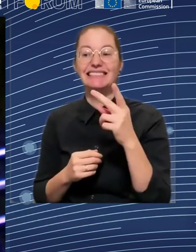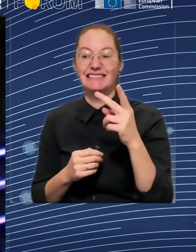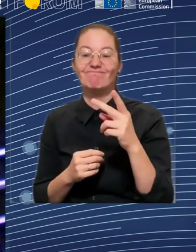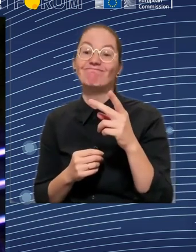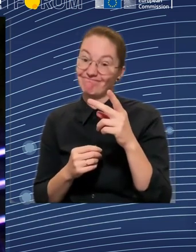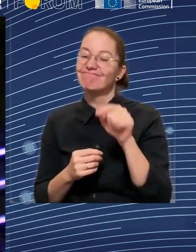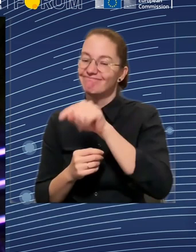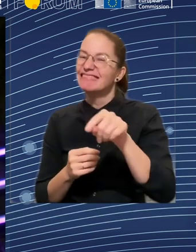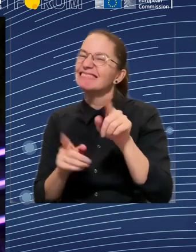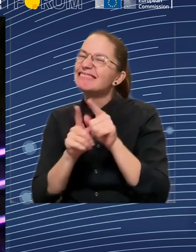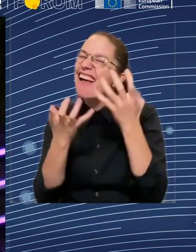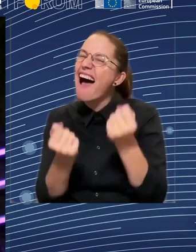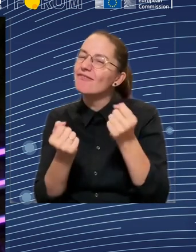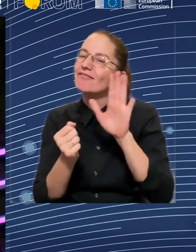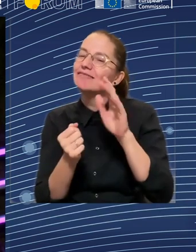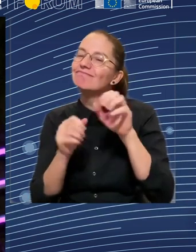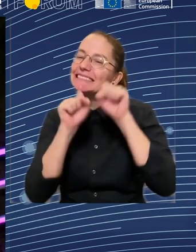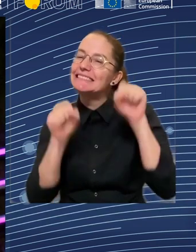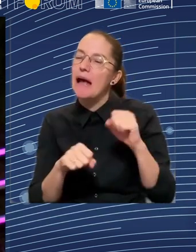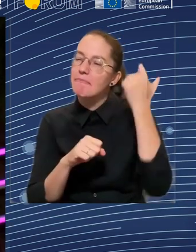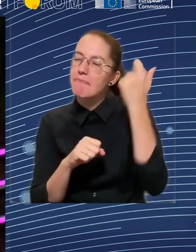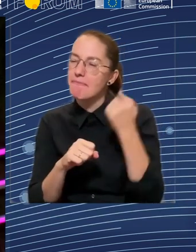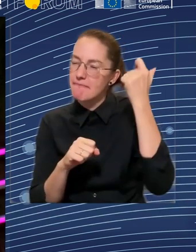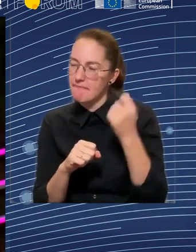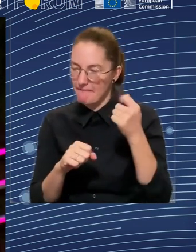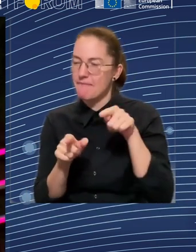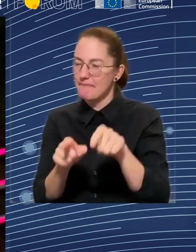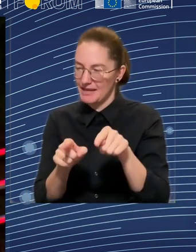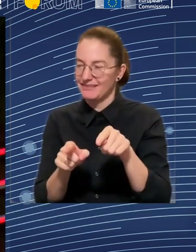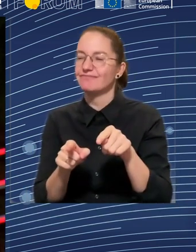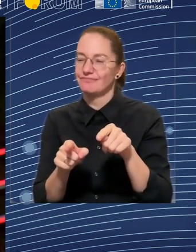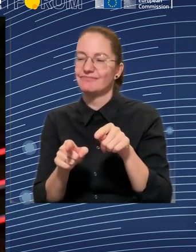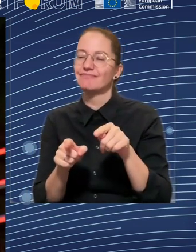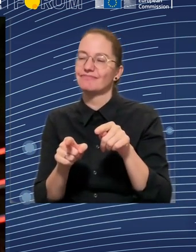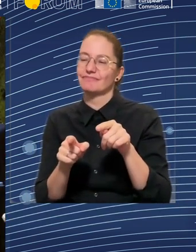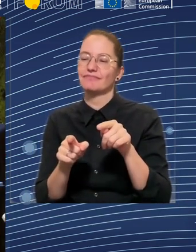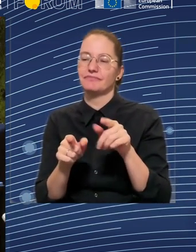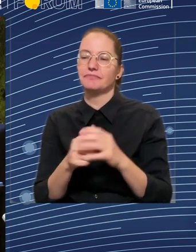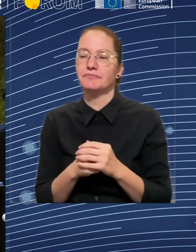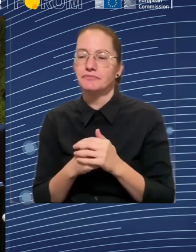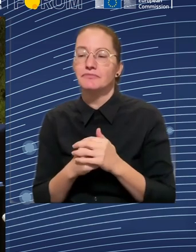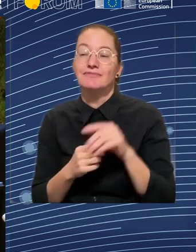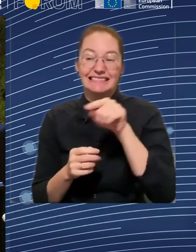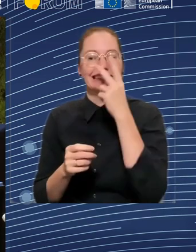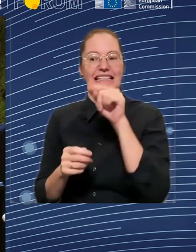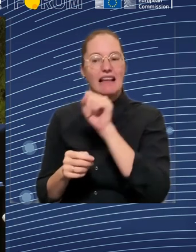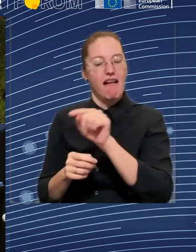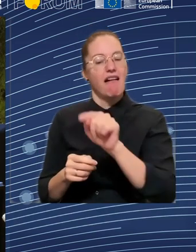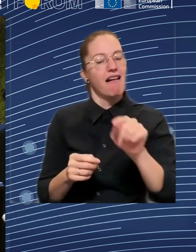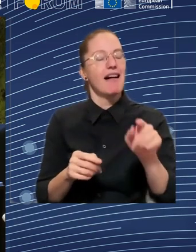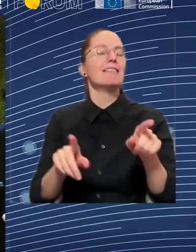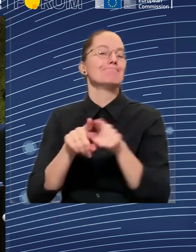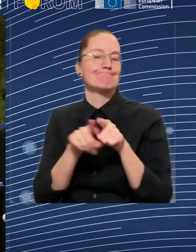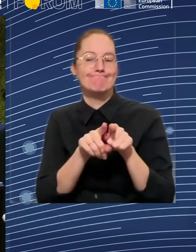that and to, in close cooperation with the Commission, to see which initiatives we could take to better monitor these